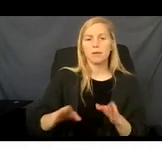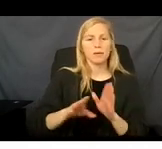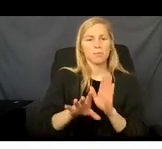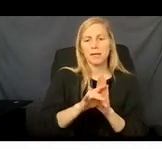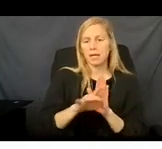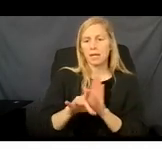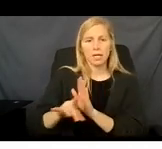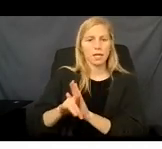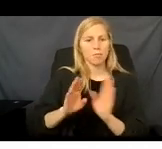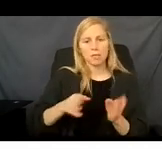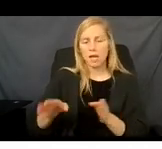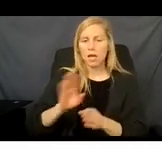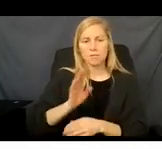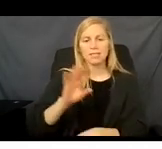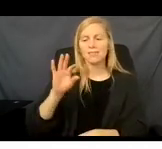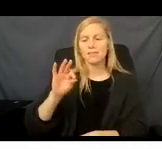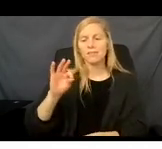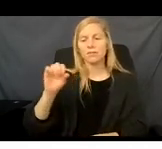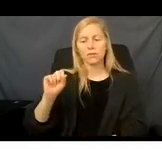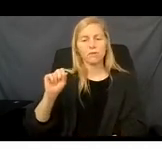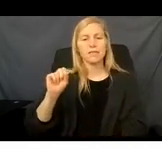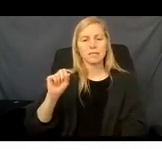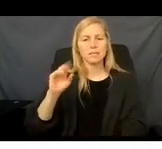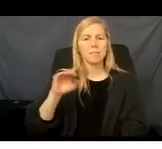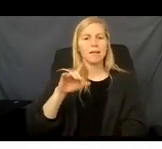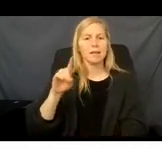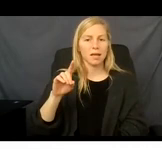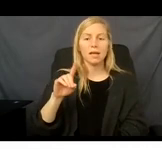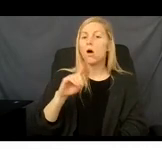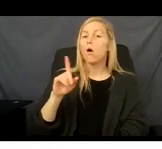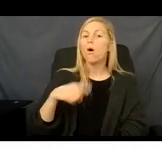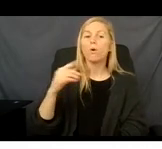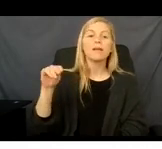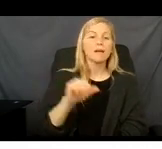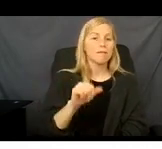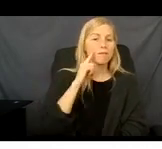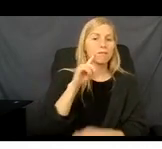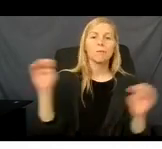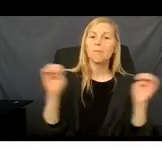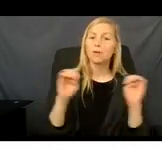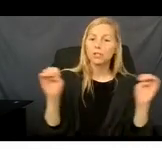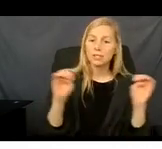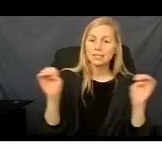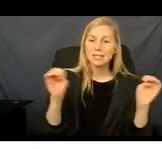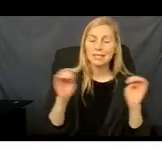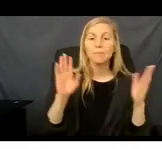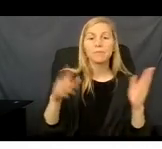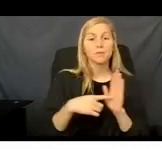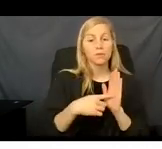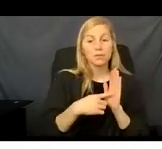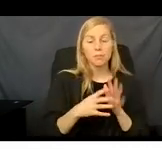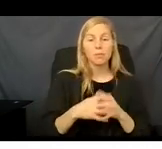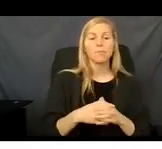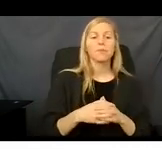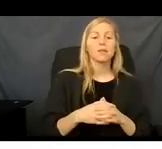-service Medicaid. And it will only cover you in emergency cases only. For instance, if